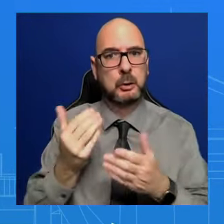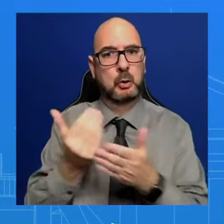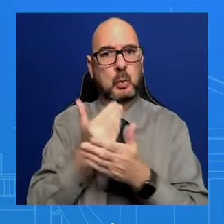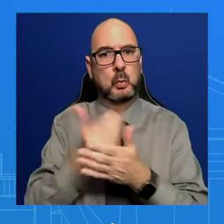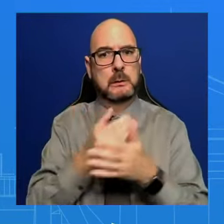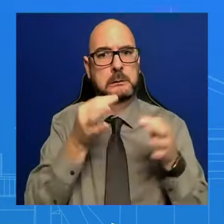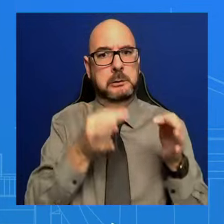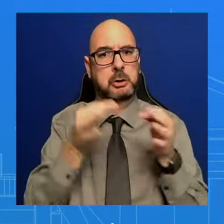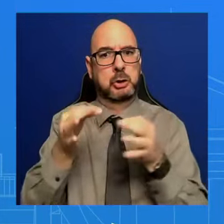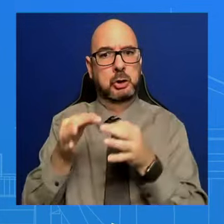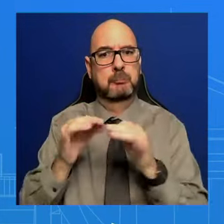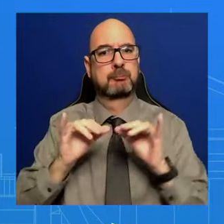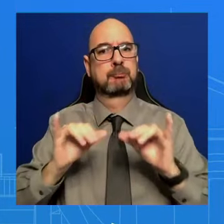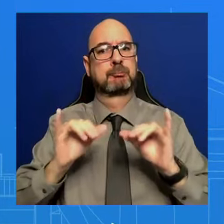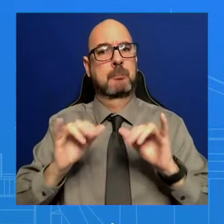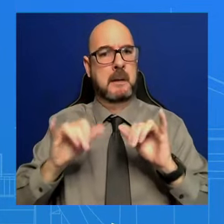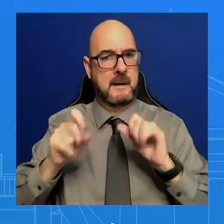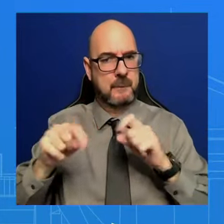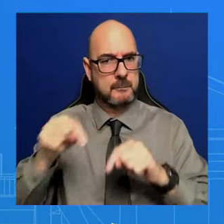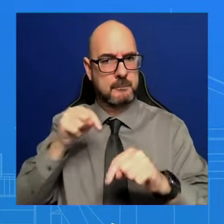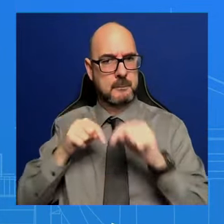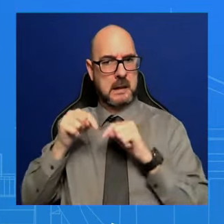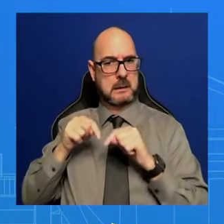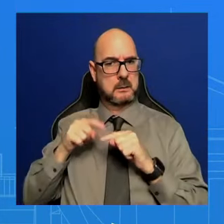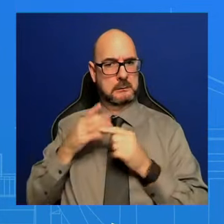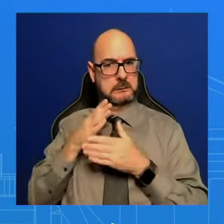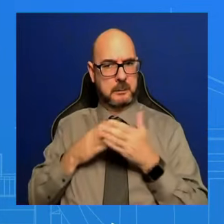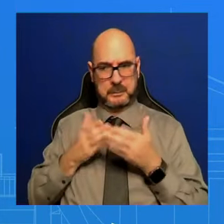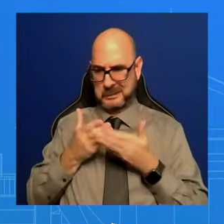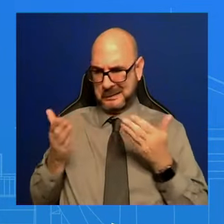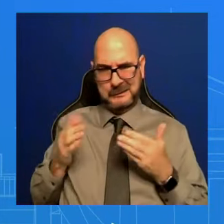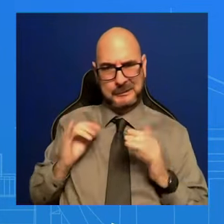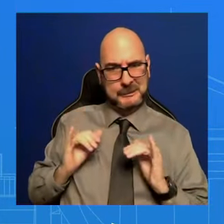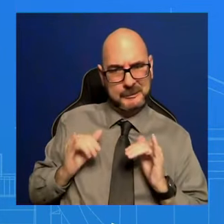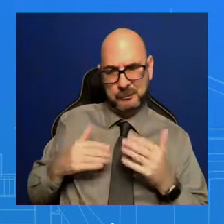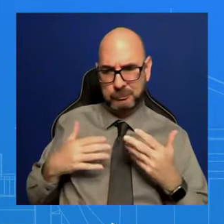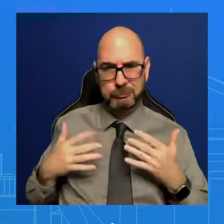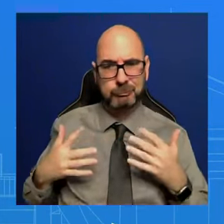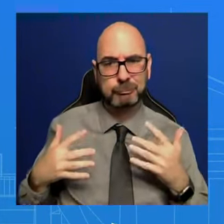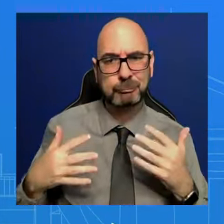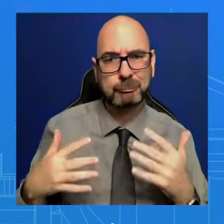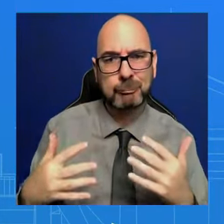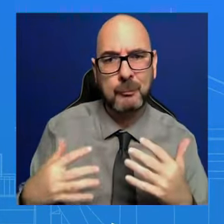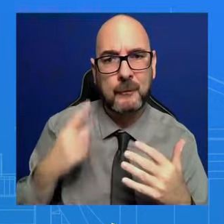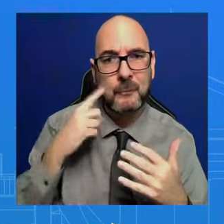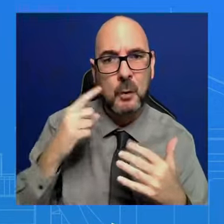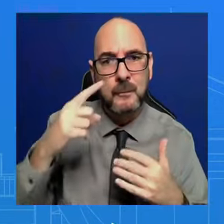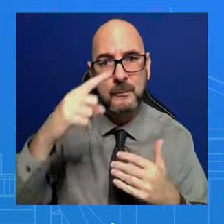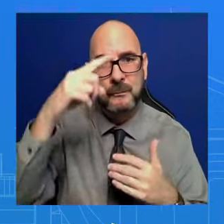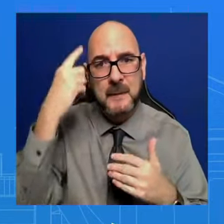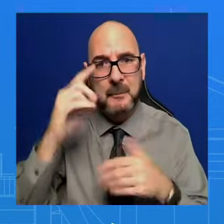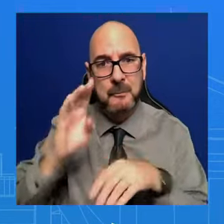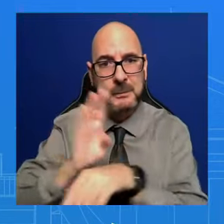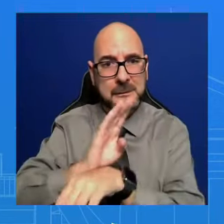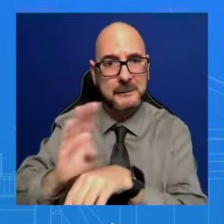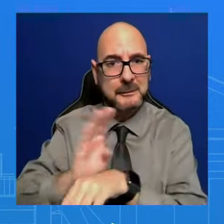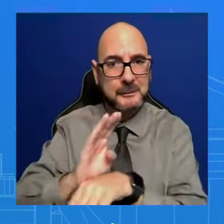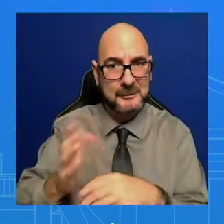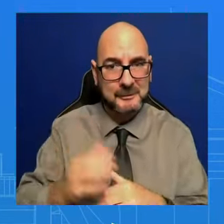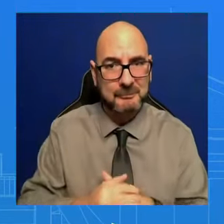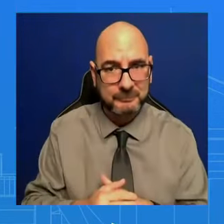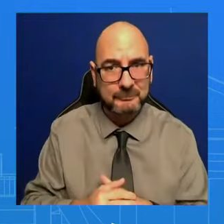making to bolster black businesses? So, look, I'm going to refer you to the DOJ for specific